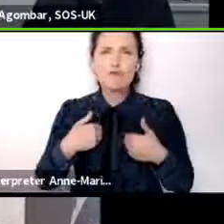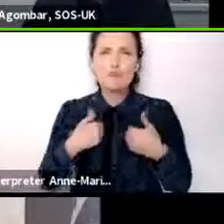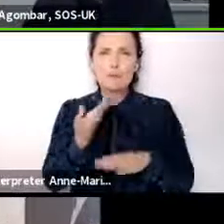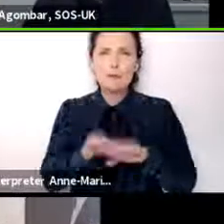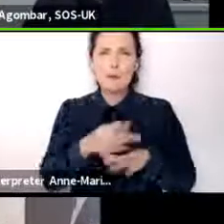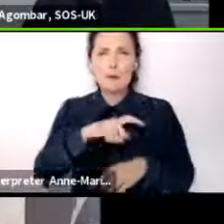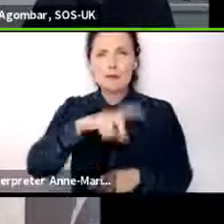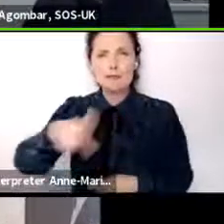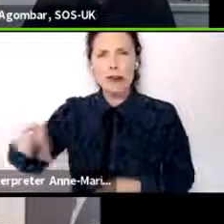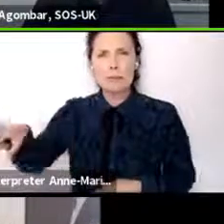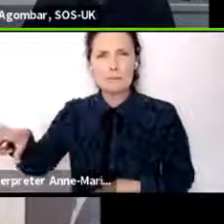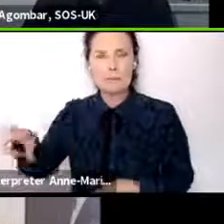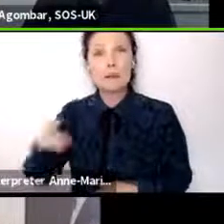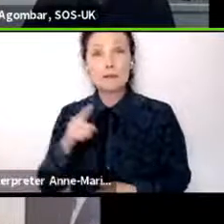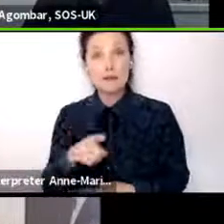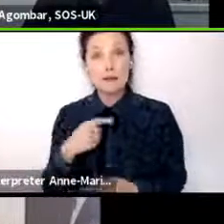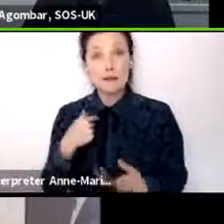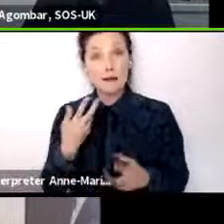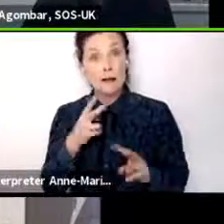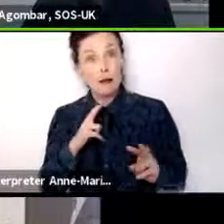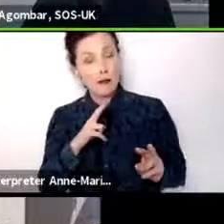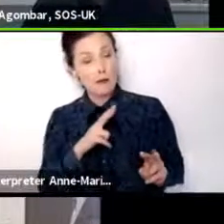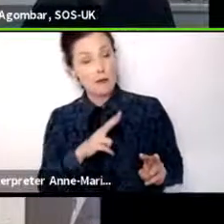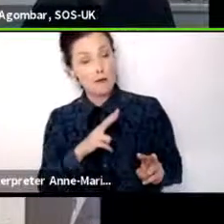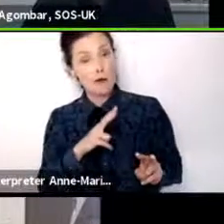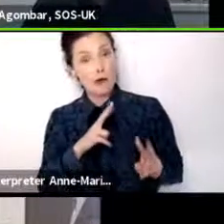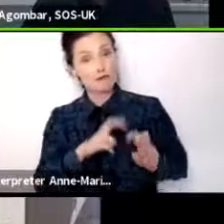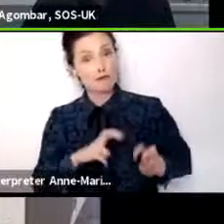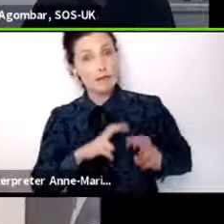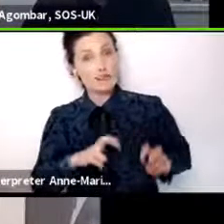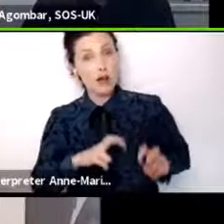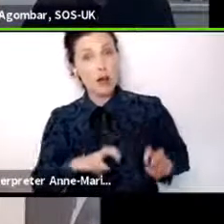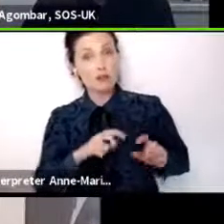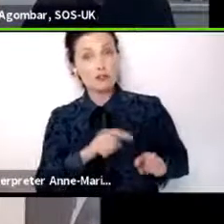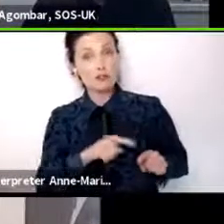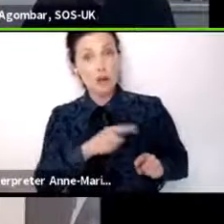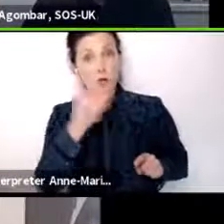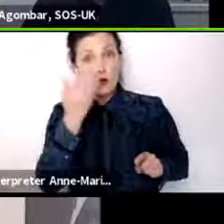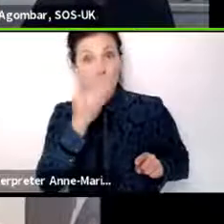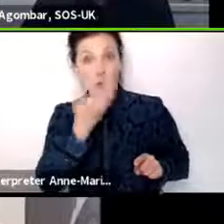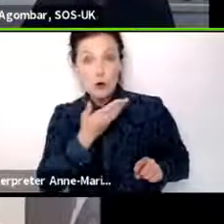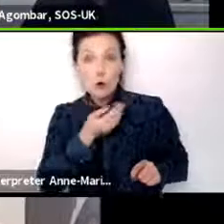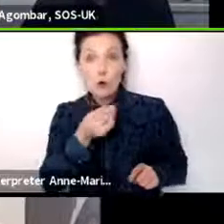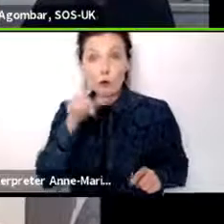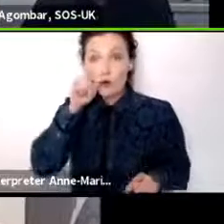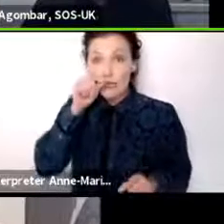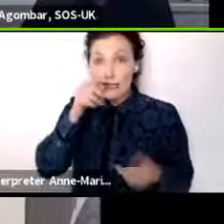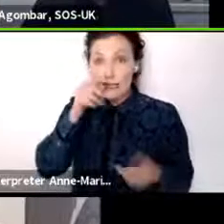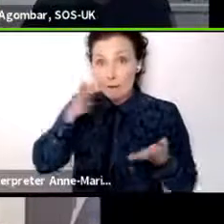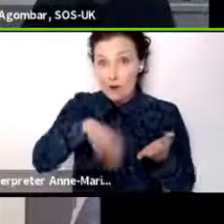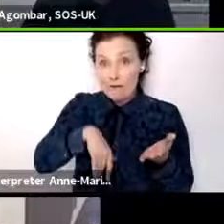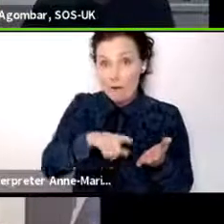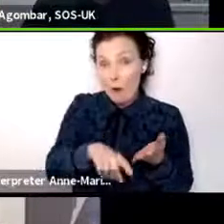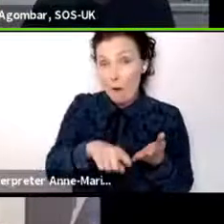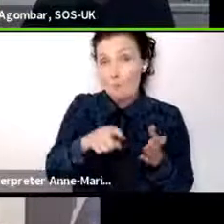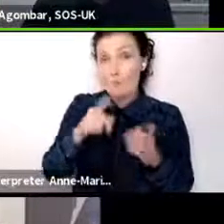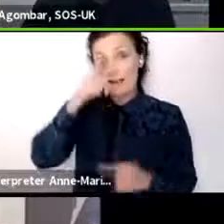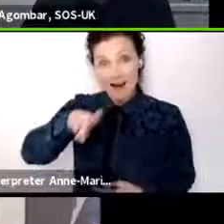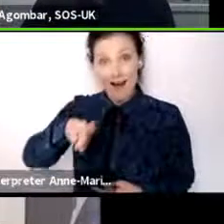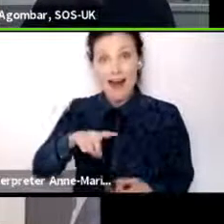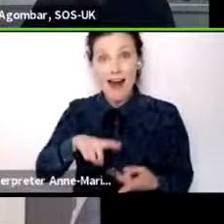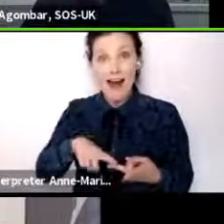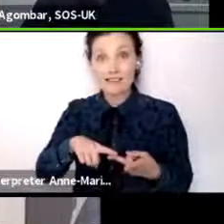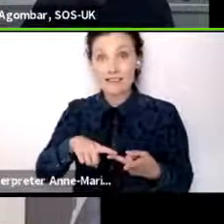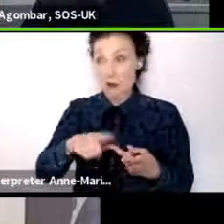us a primary school and they've looked at like where the chicken comes from. And they found out it came from Thailand because it was cheaper. And then the young people didn't want to eat it.